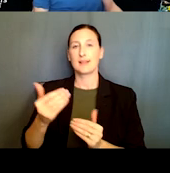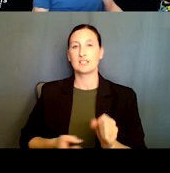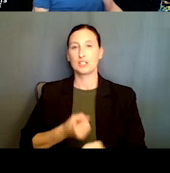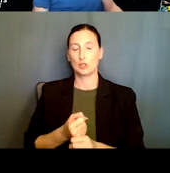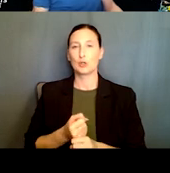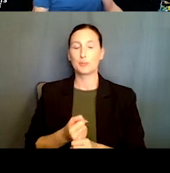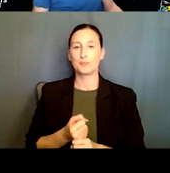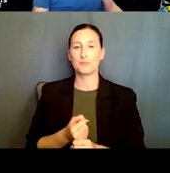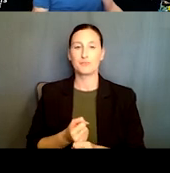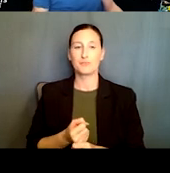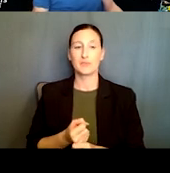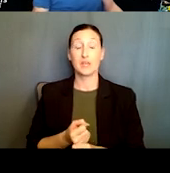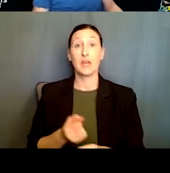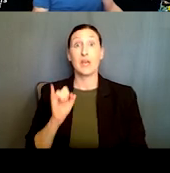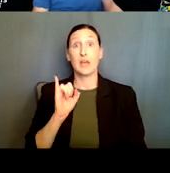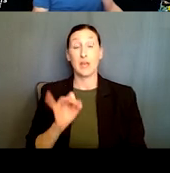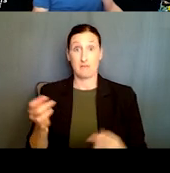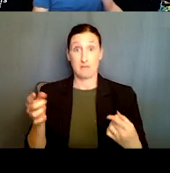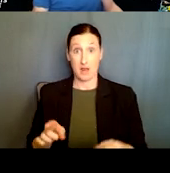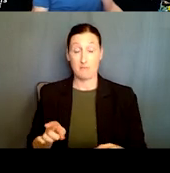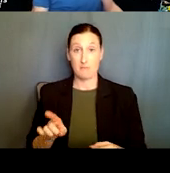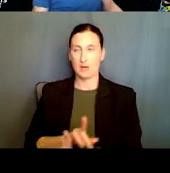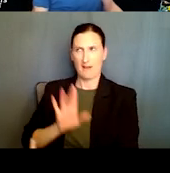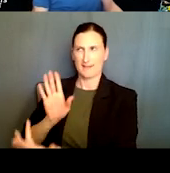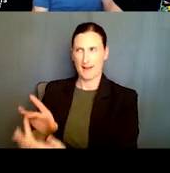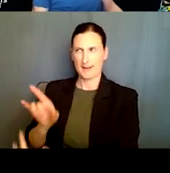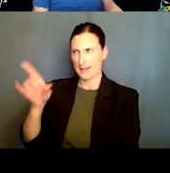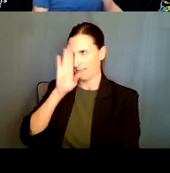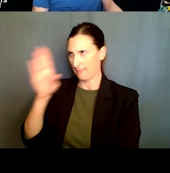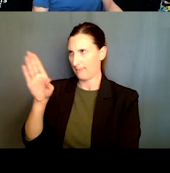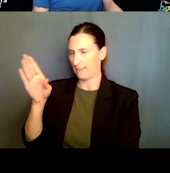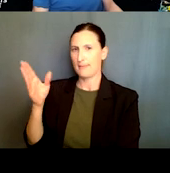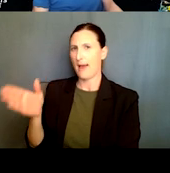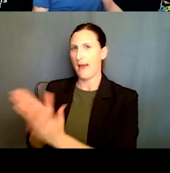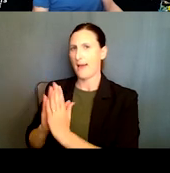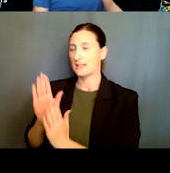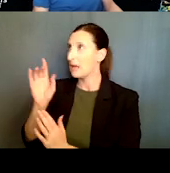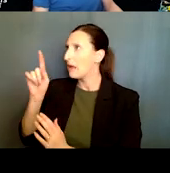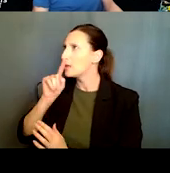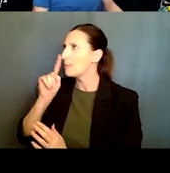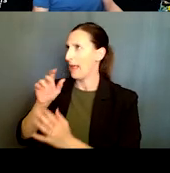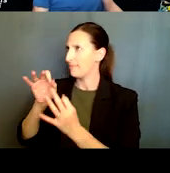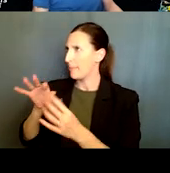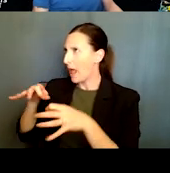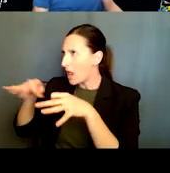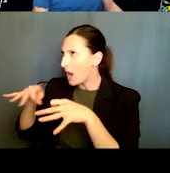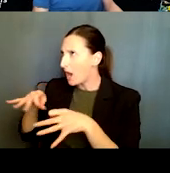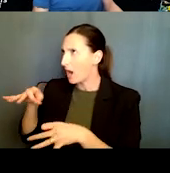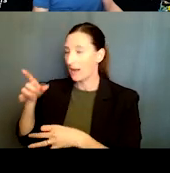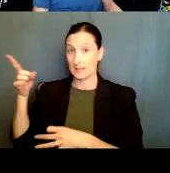you are in that situation to also, uh, contact the program directors and try to get some feedback because they can provide more, um,